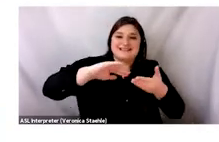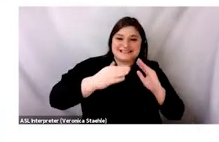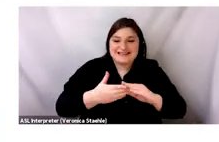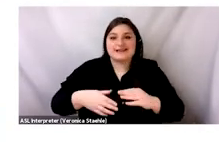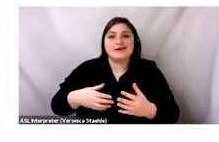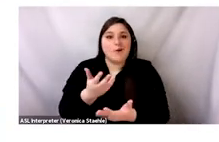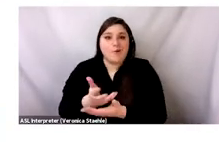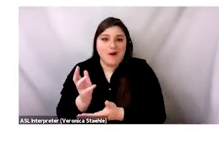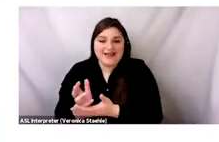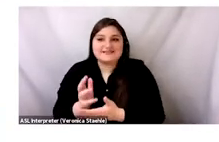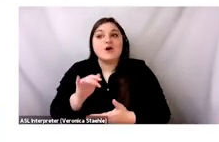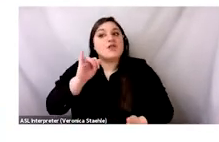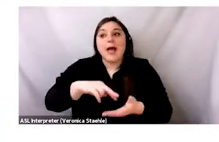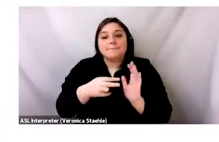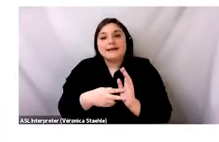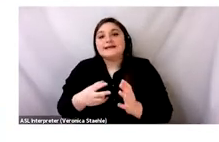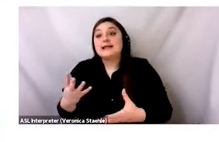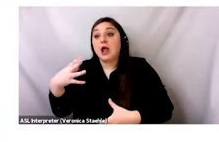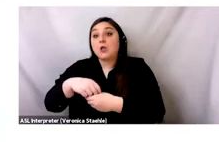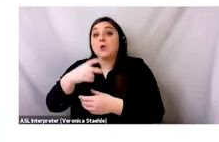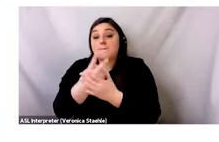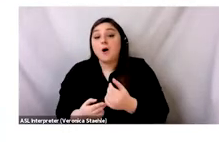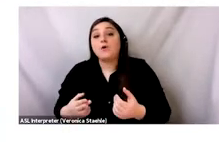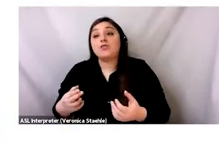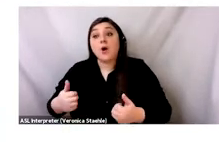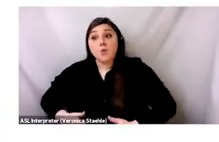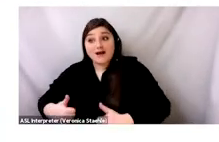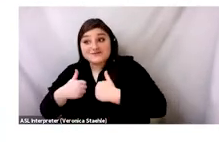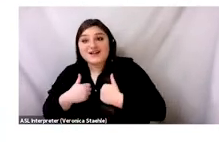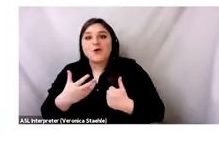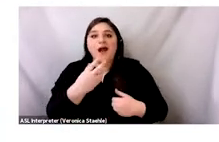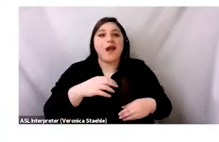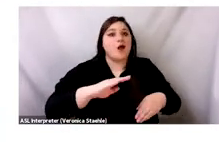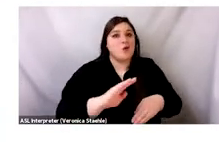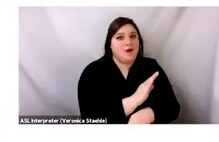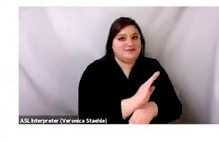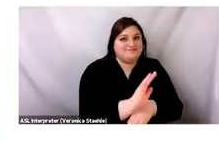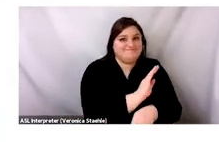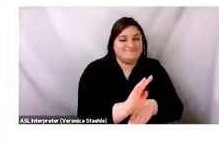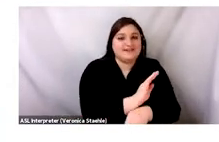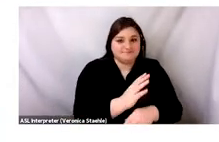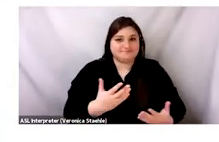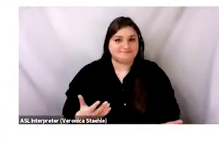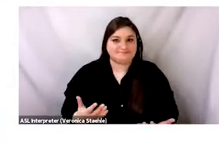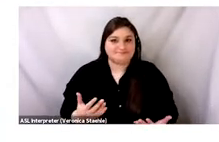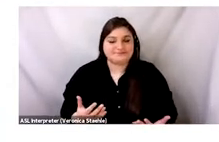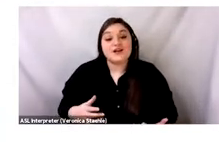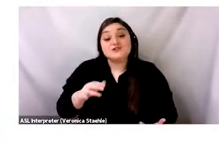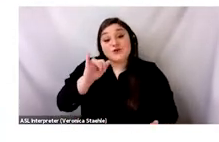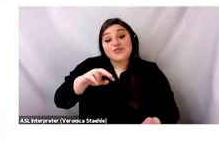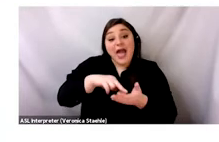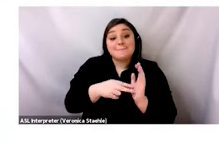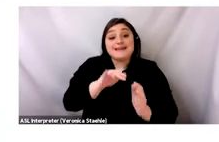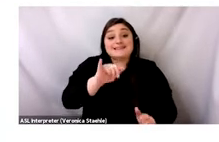waste, and sources of MSW include residential waste and waste from commercial locations, such as malls and high streets.